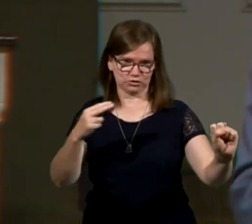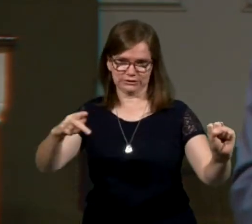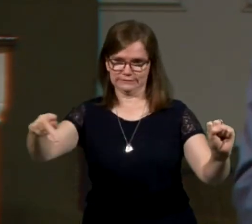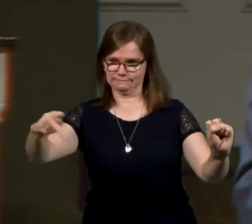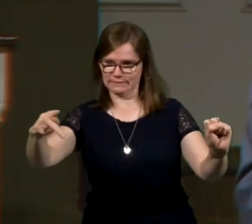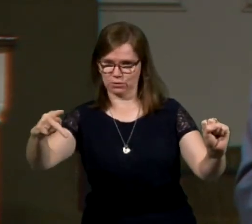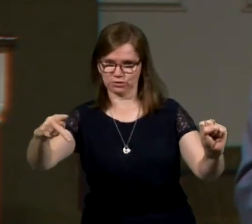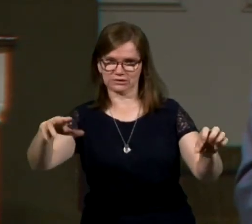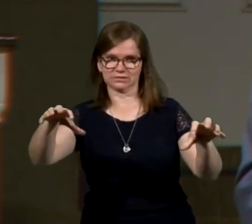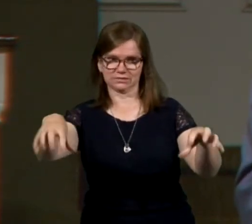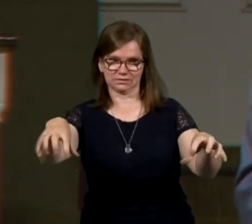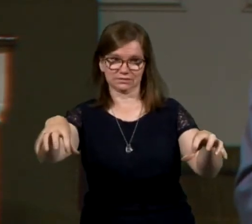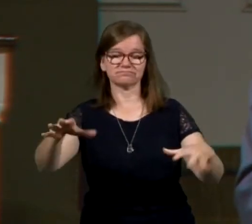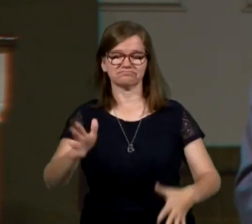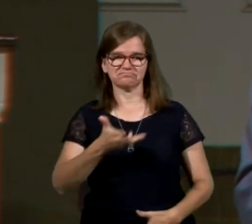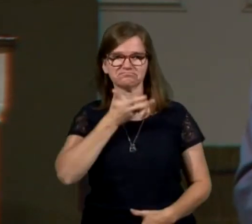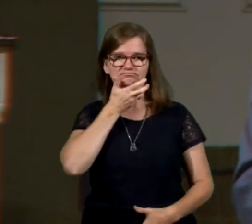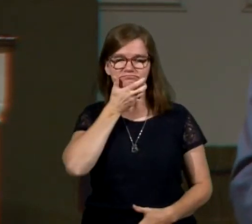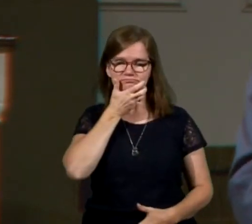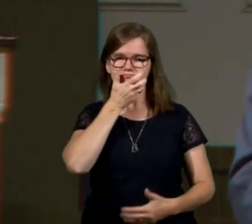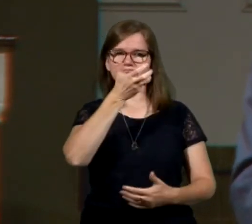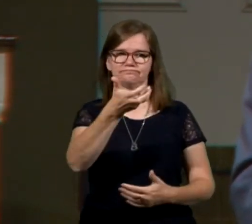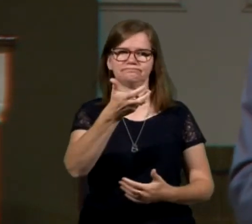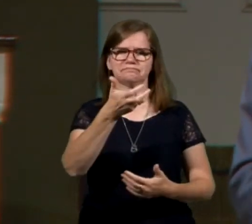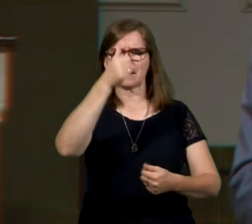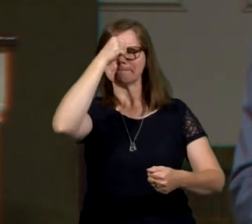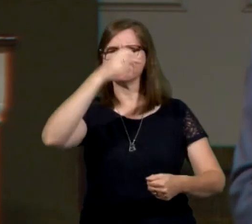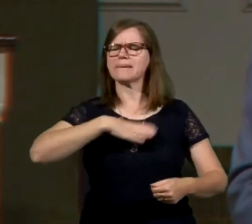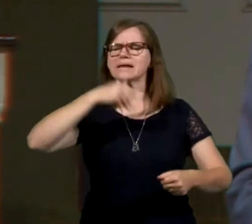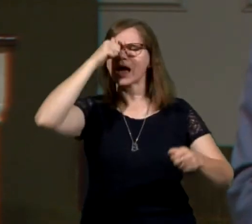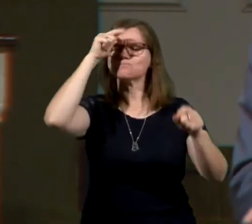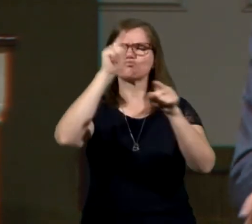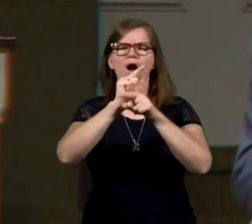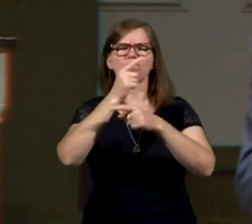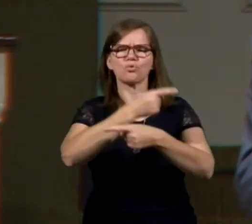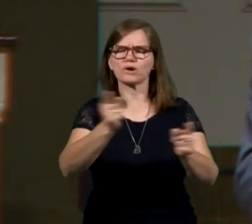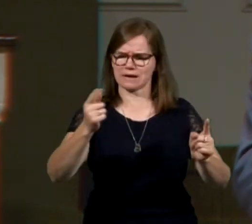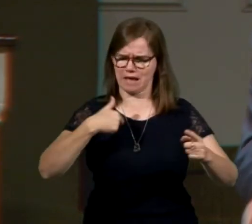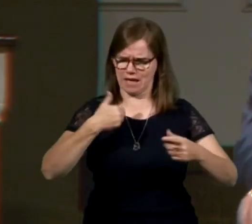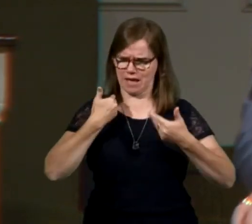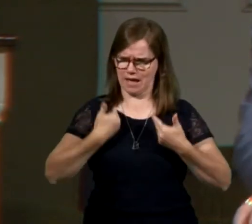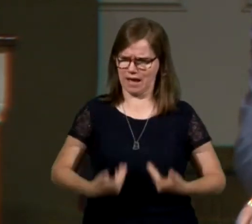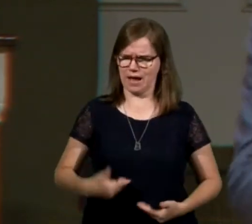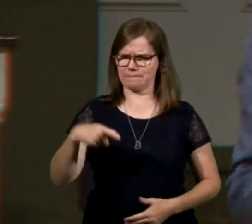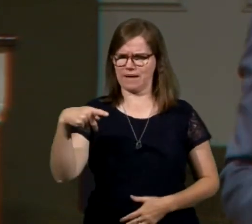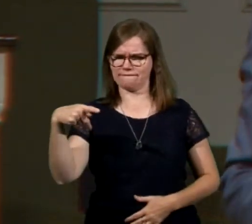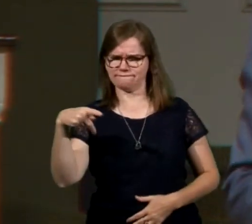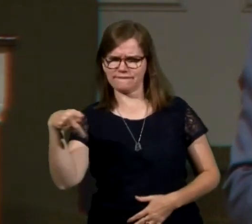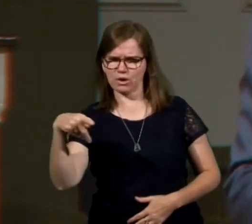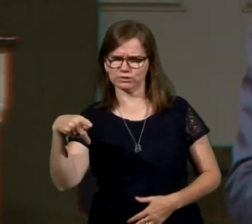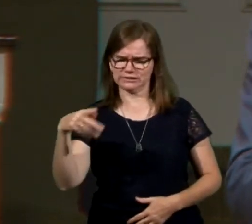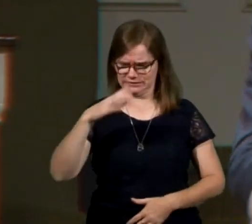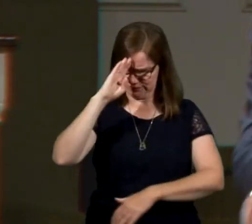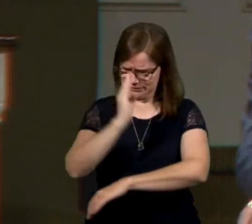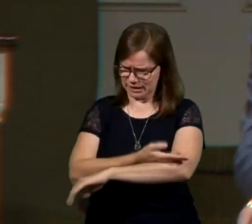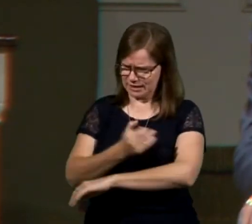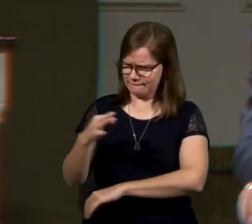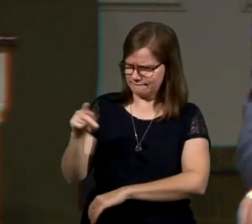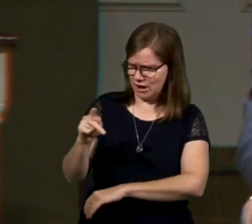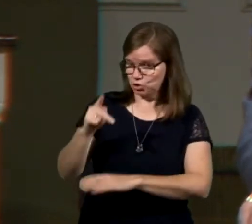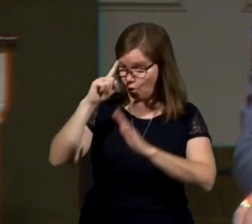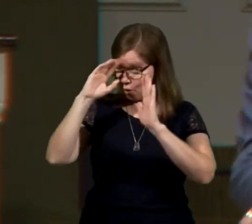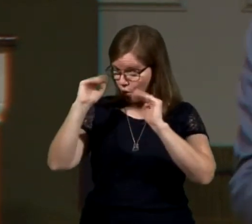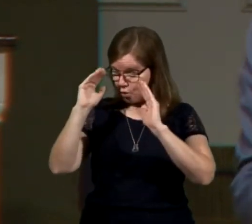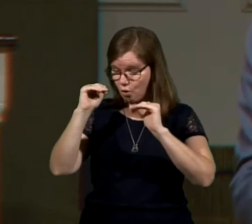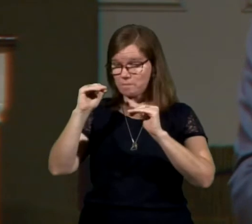Pharisees, he cried out into the council. Men and brethren, I am a Pharisee and the son of a Pharisee, and of the hope of the resurrection